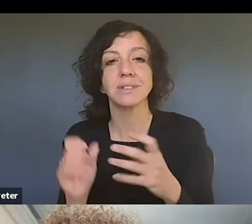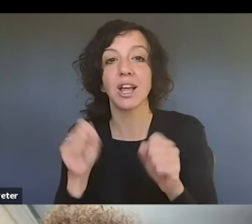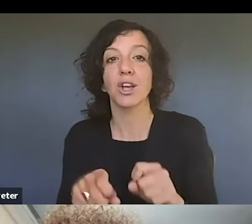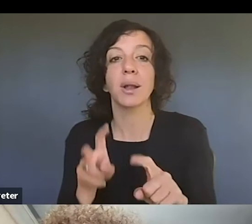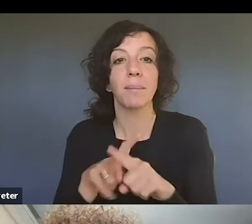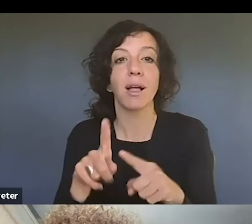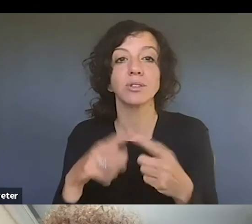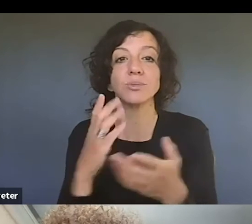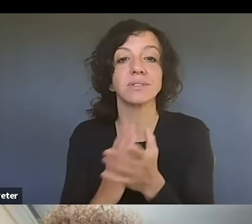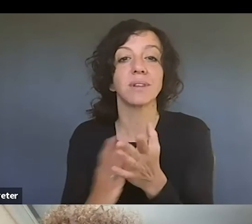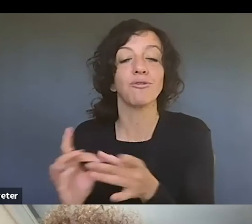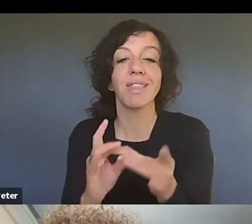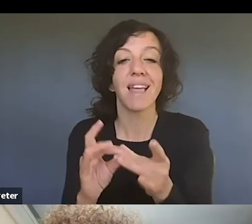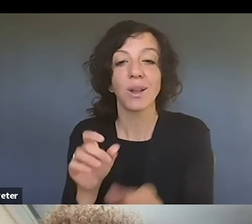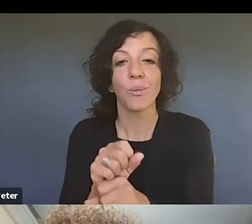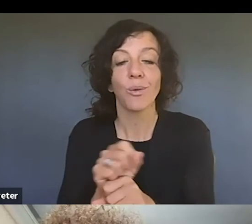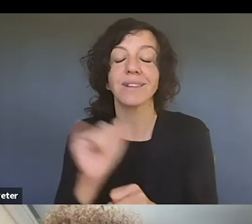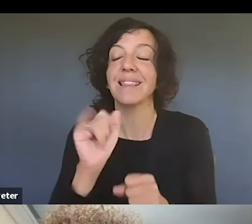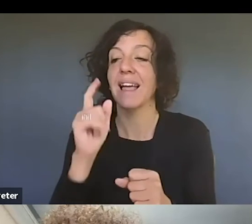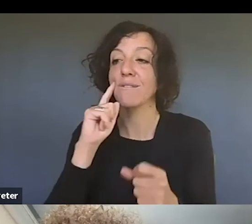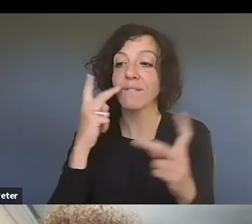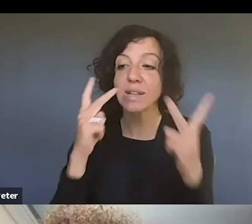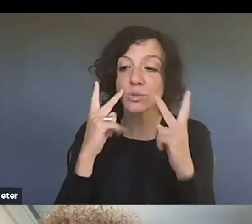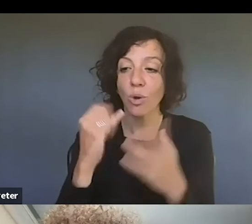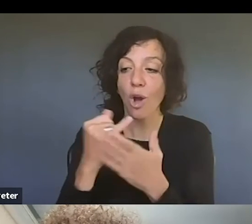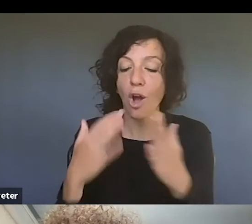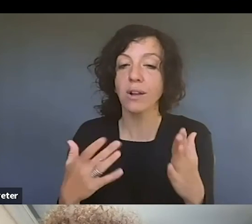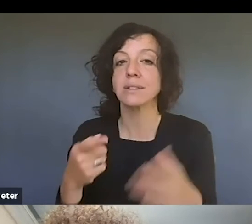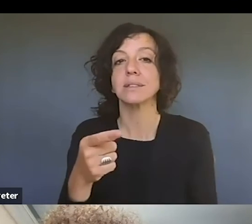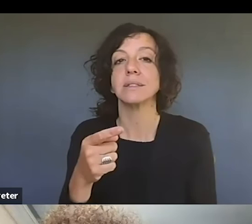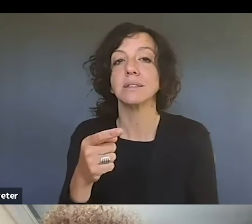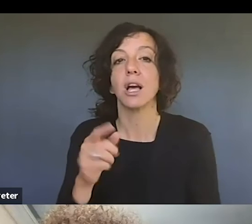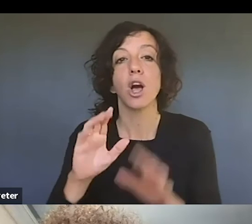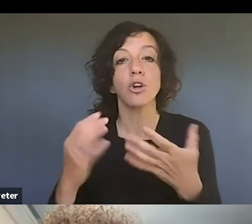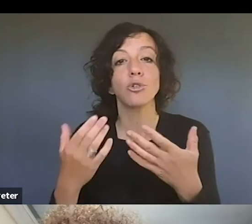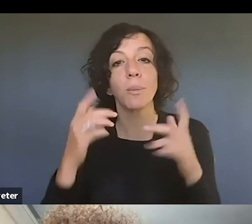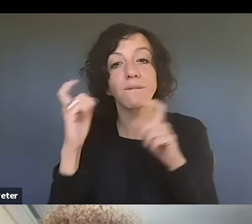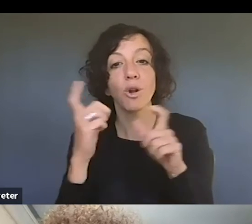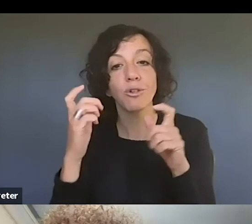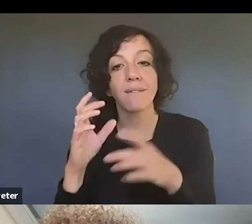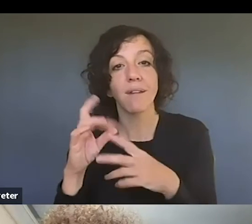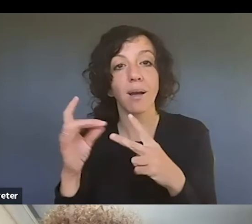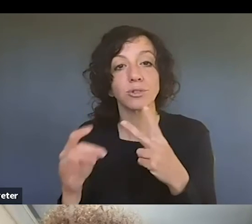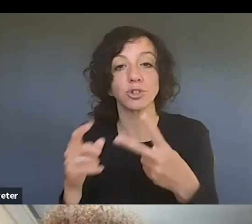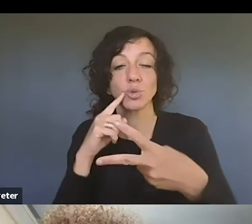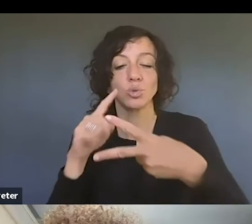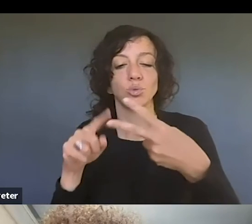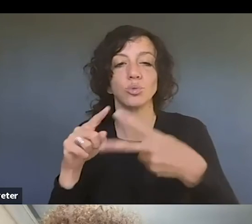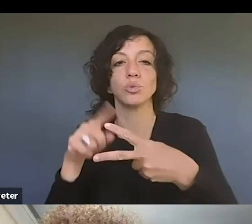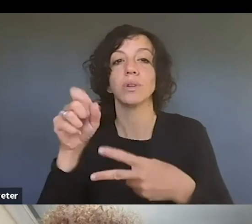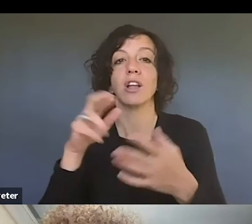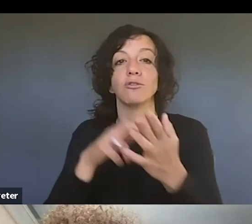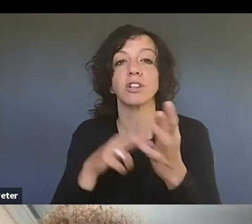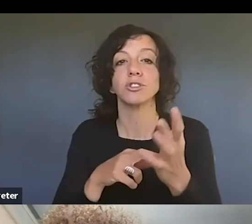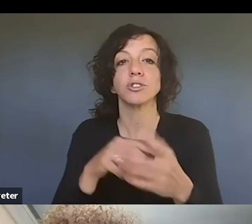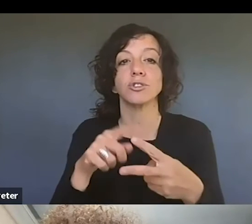related work. So for visual artists here, we have a group photograph options, two options where you can register a group of